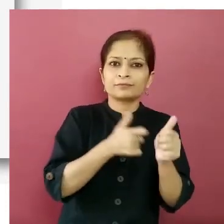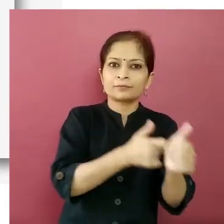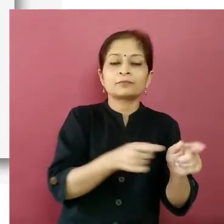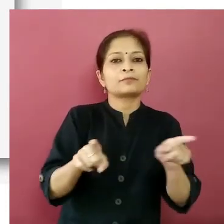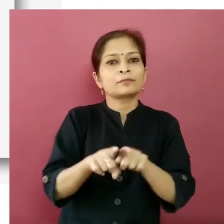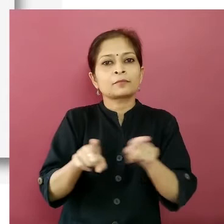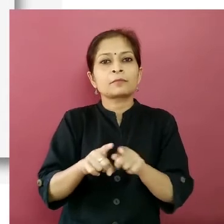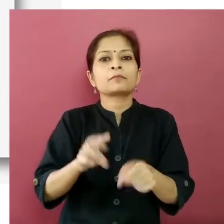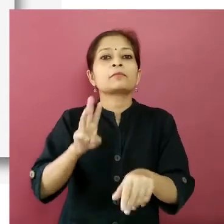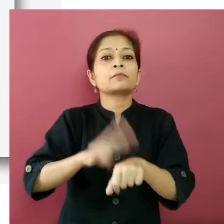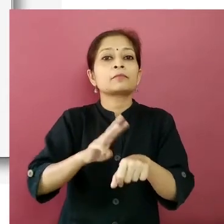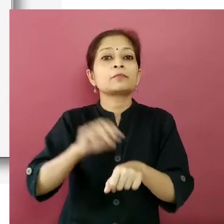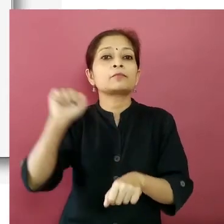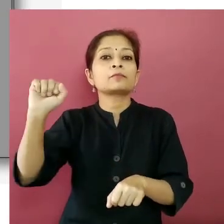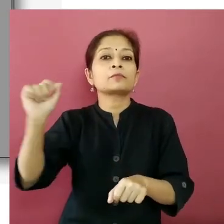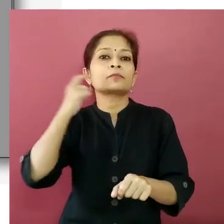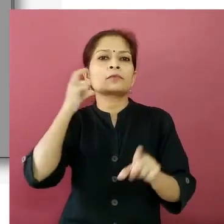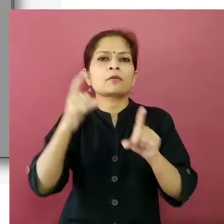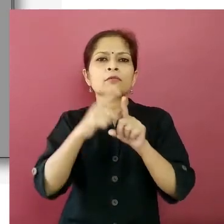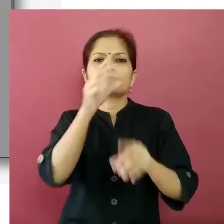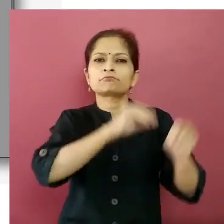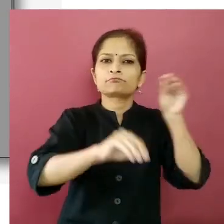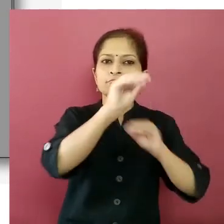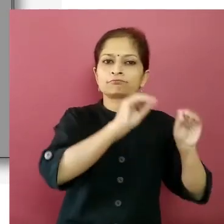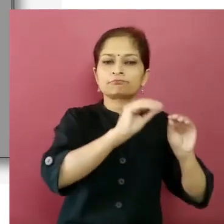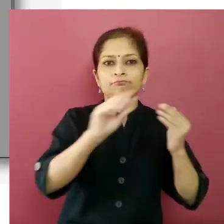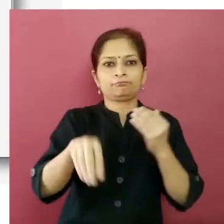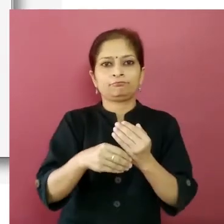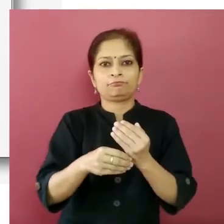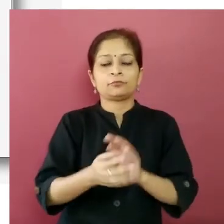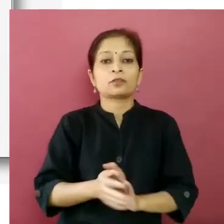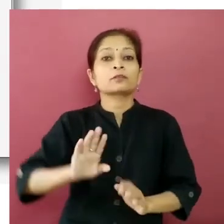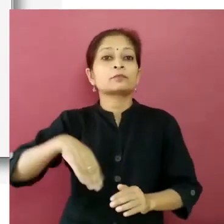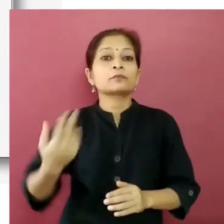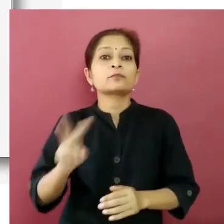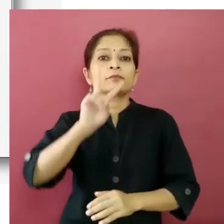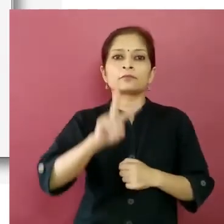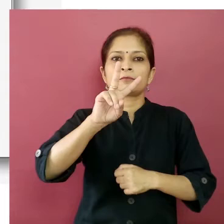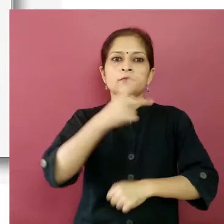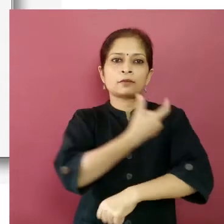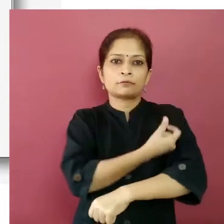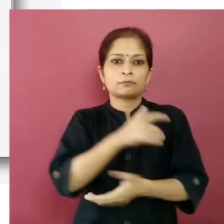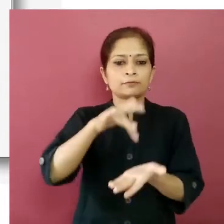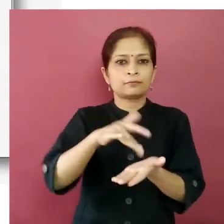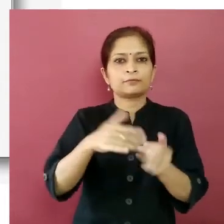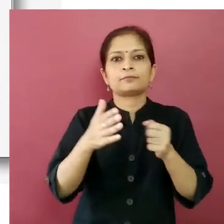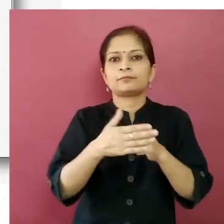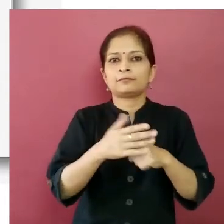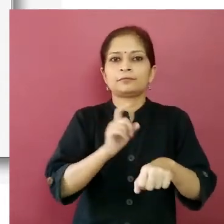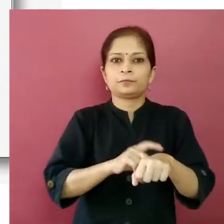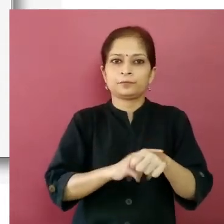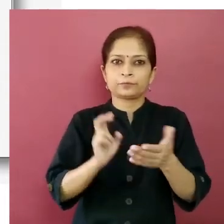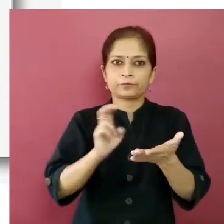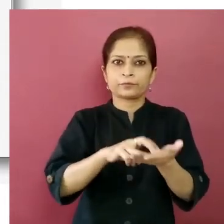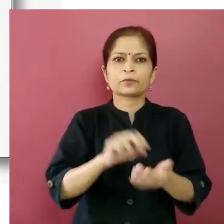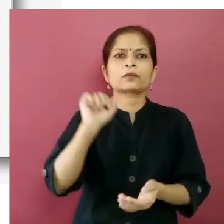details and photo ID now let's schedule a vaccination appointment under your details you will